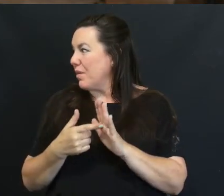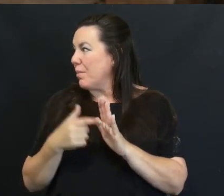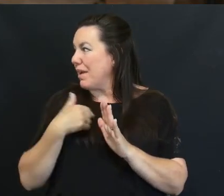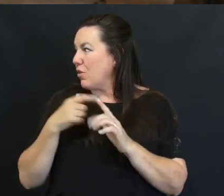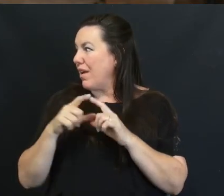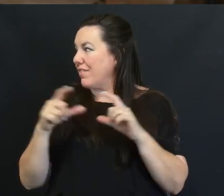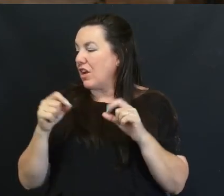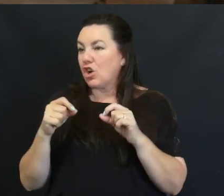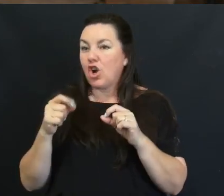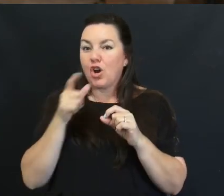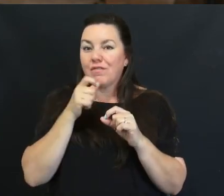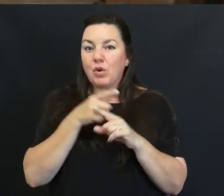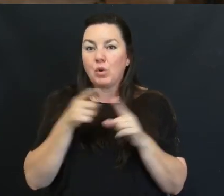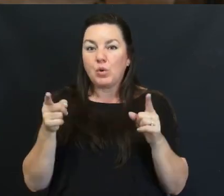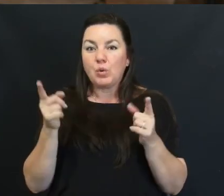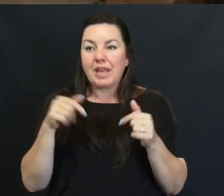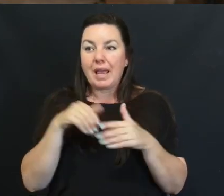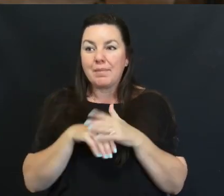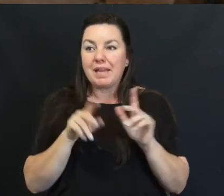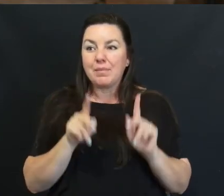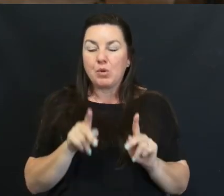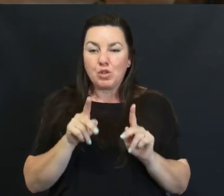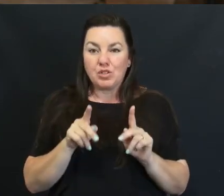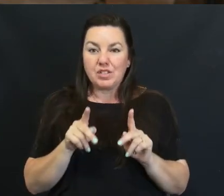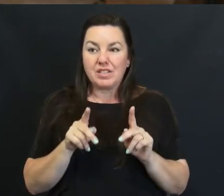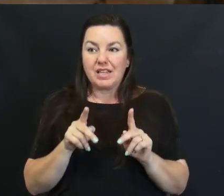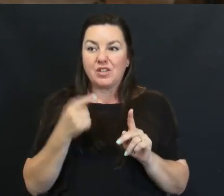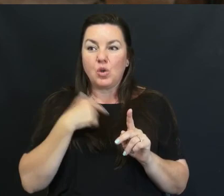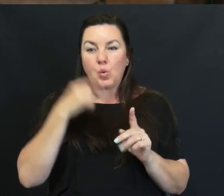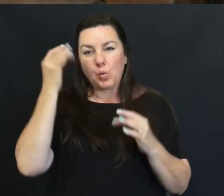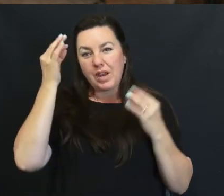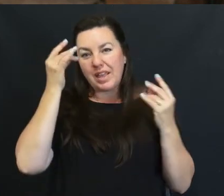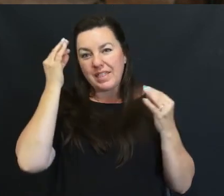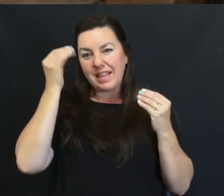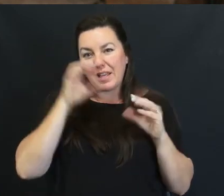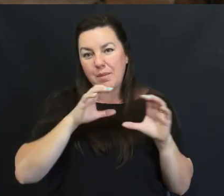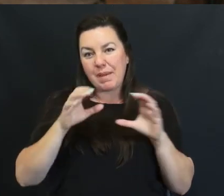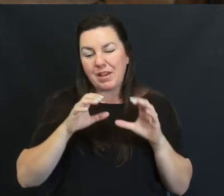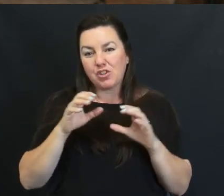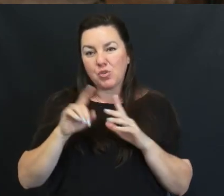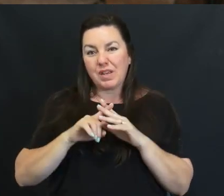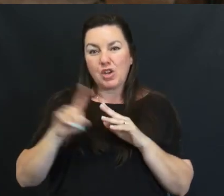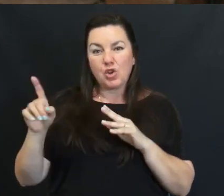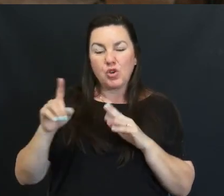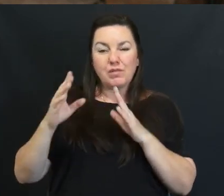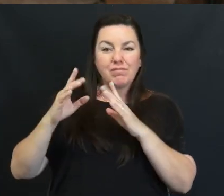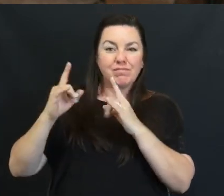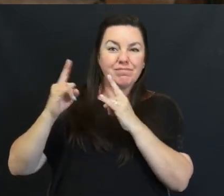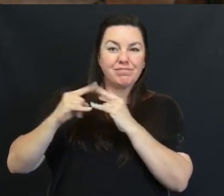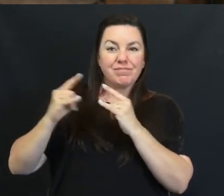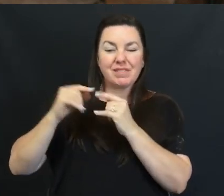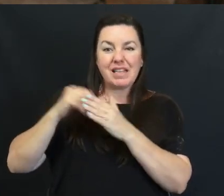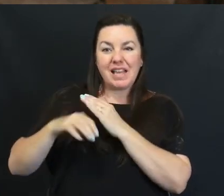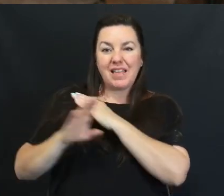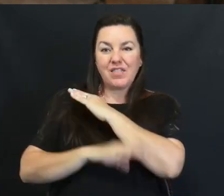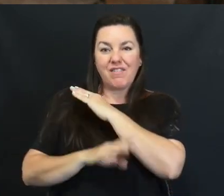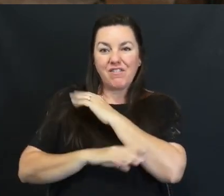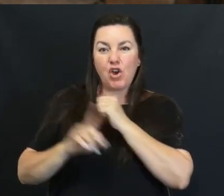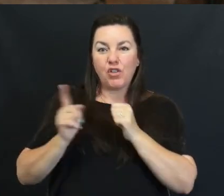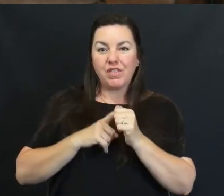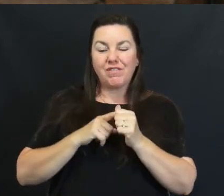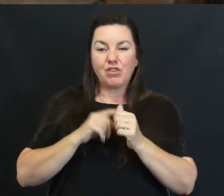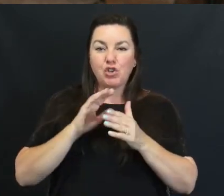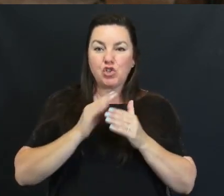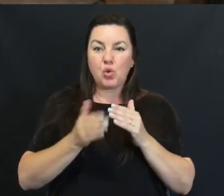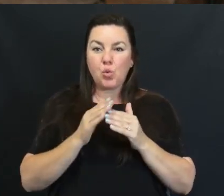A A Card For Those Of You Came In Person Here We Are Thinking About Doing A Retreat In The Fall The First Weekend In